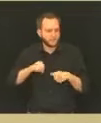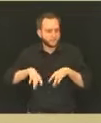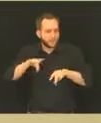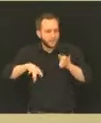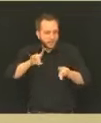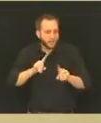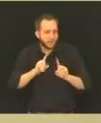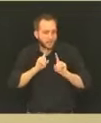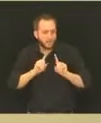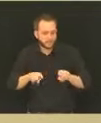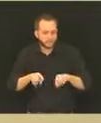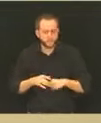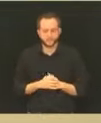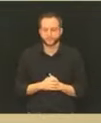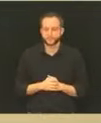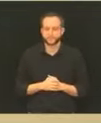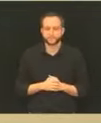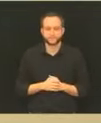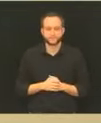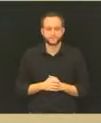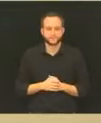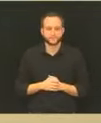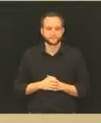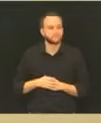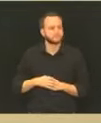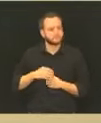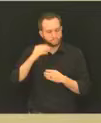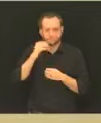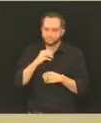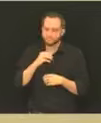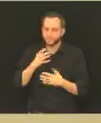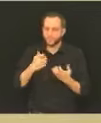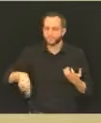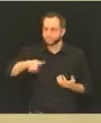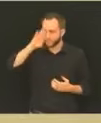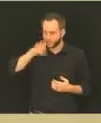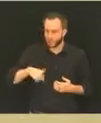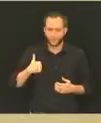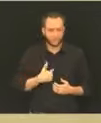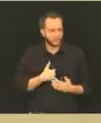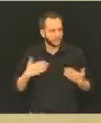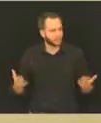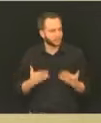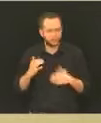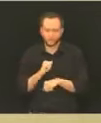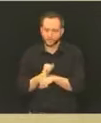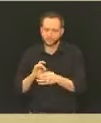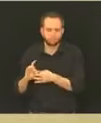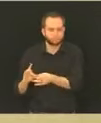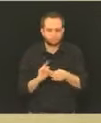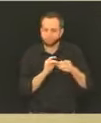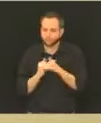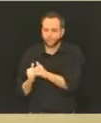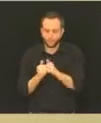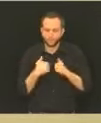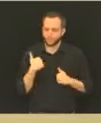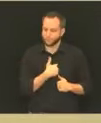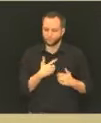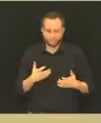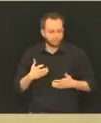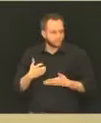time we have together today. We are all in this together. We are here to help. Again, as